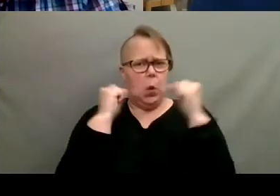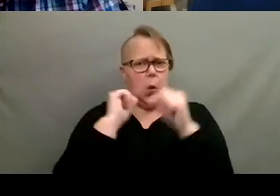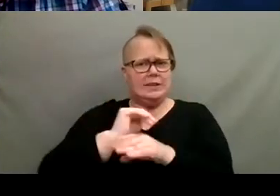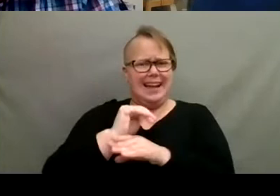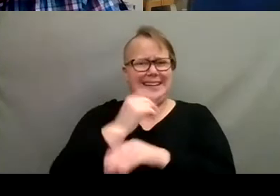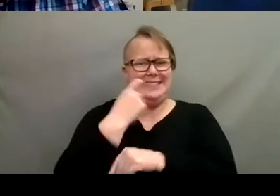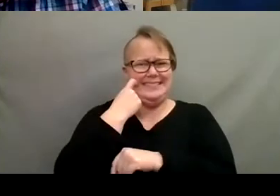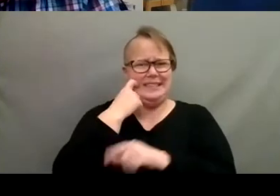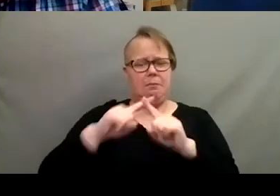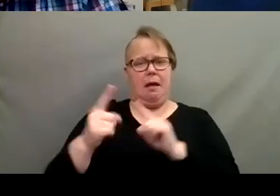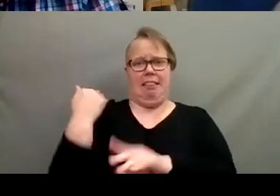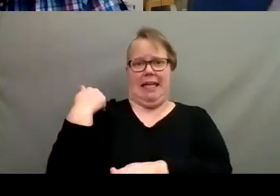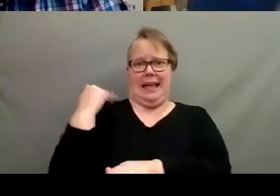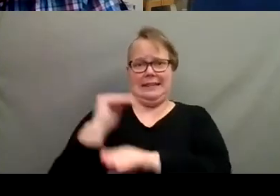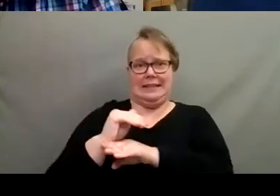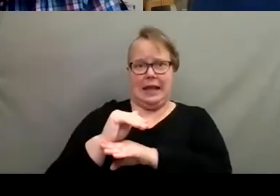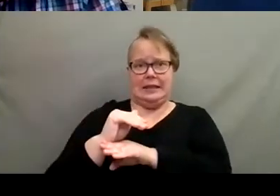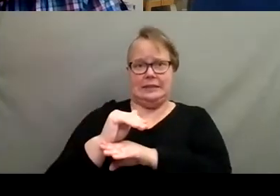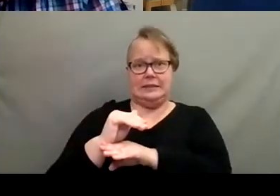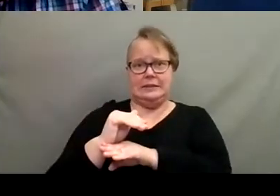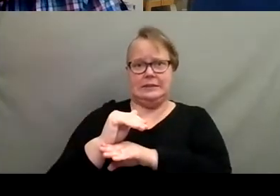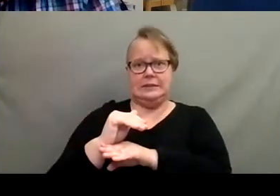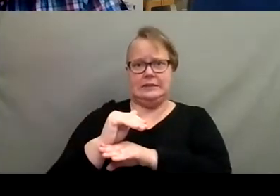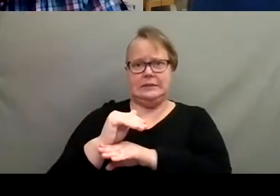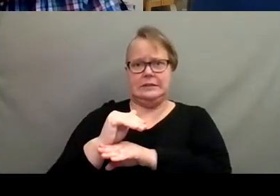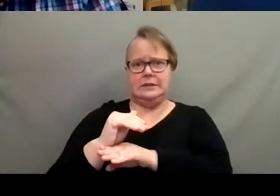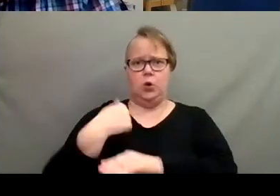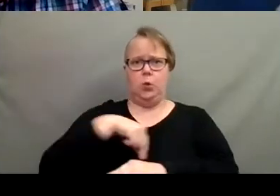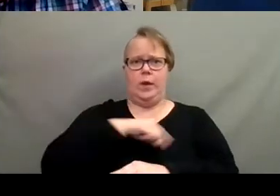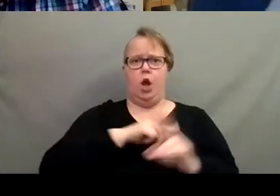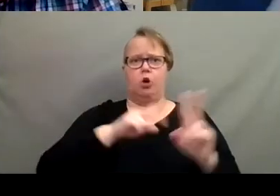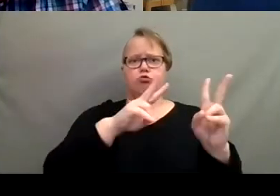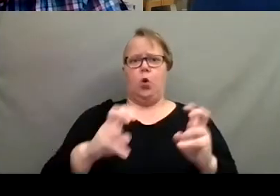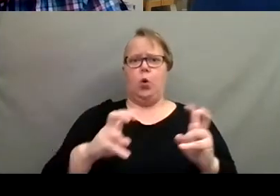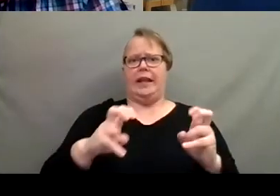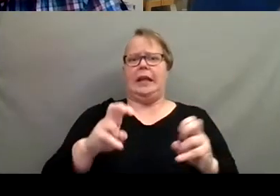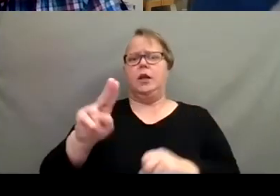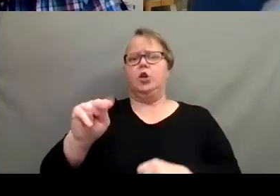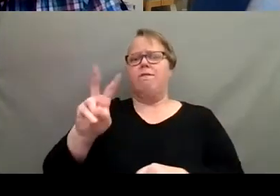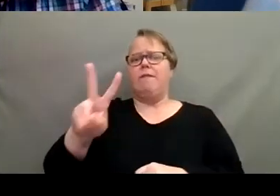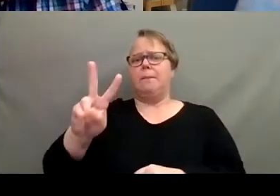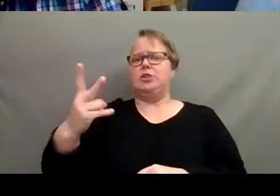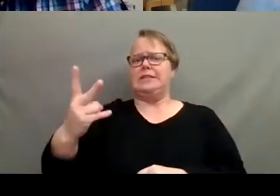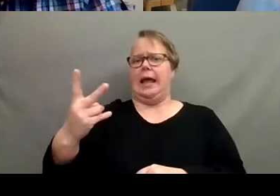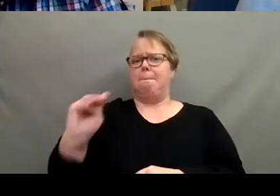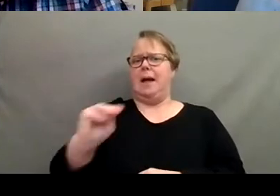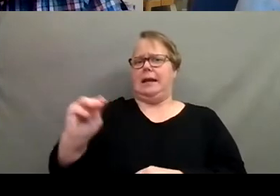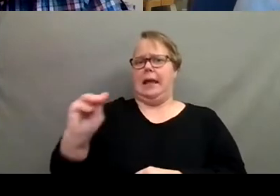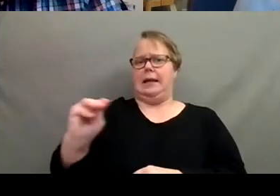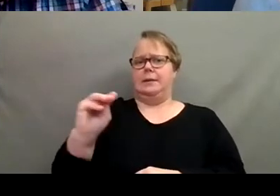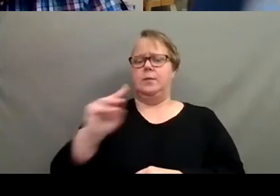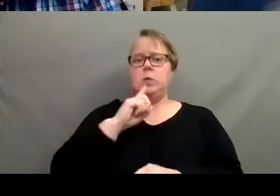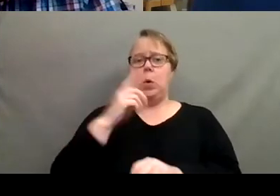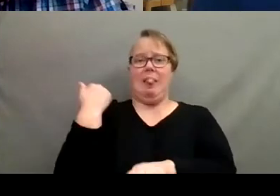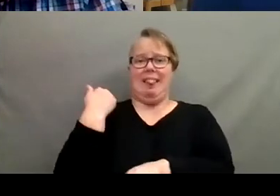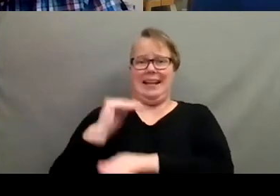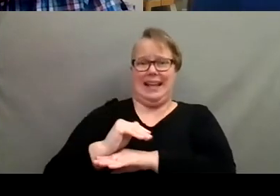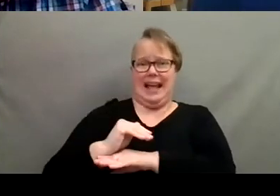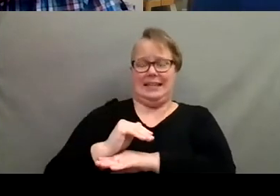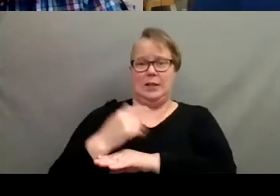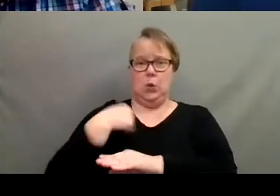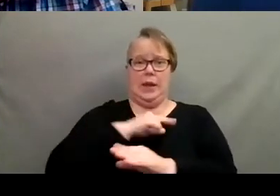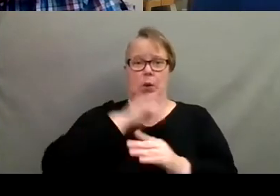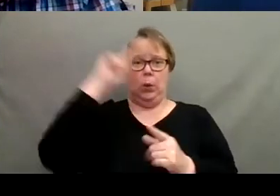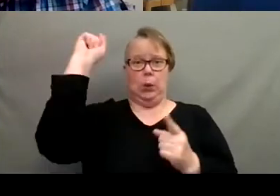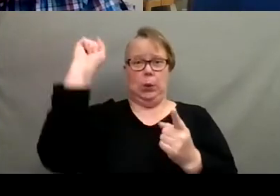think last night, recording this Monday, November 2nd. So last night, we got down to